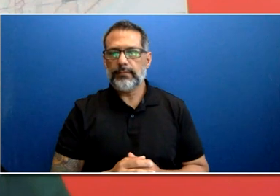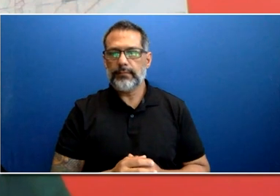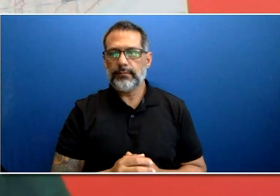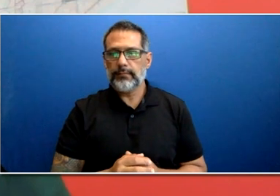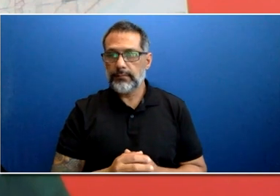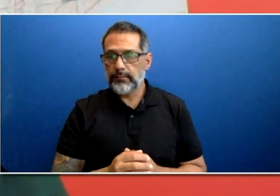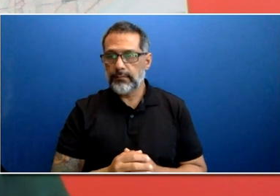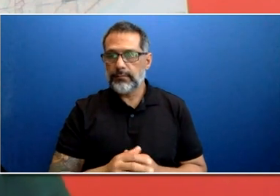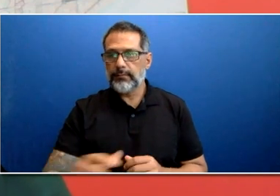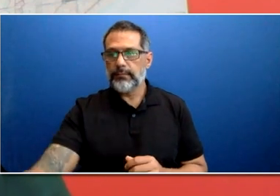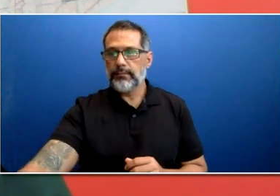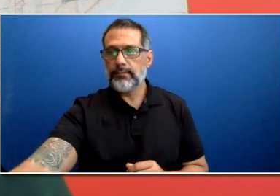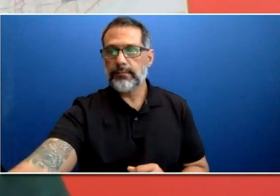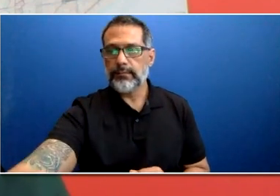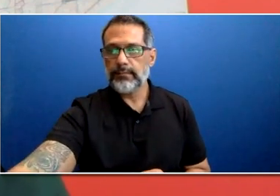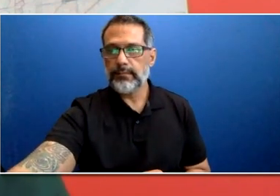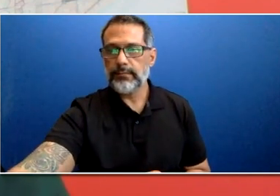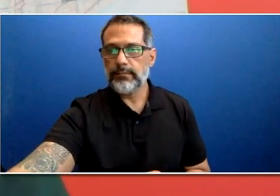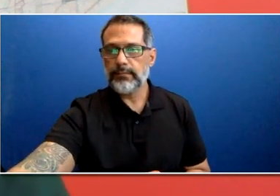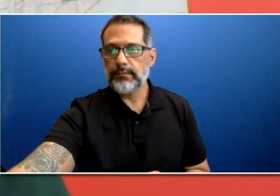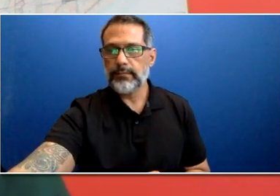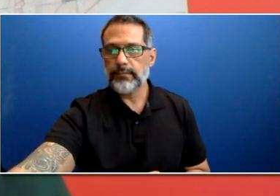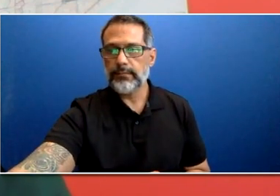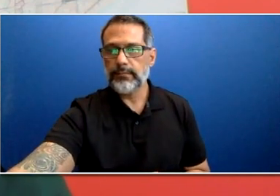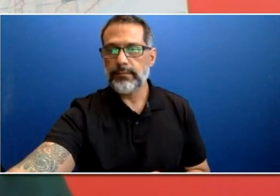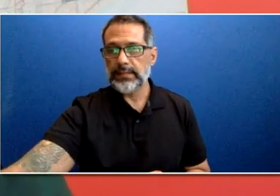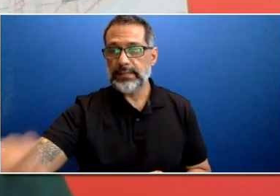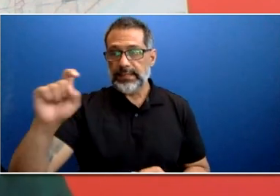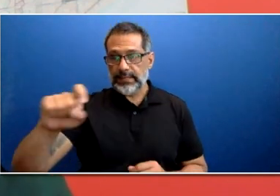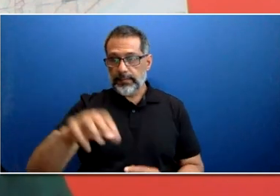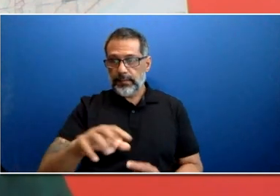apply for some of these positions, or for any of these positions, really?